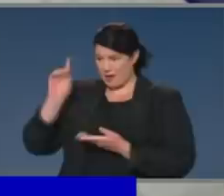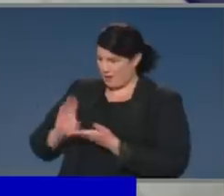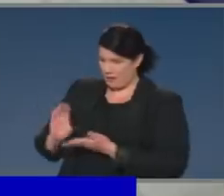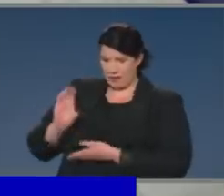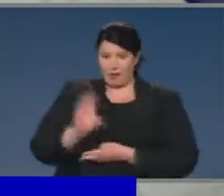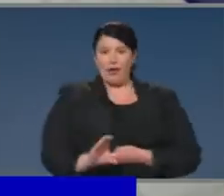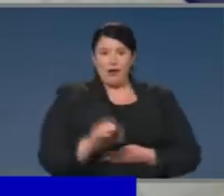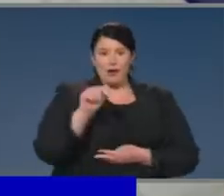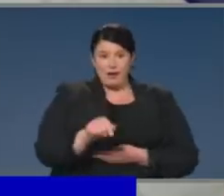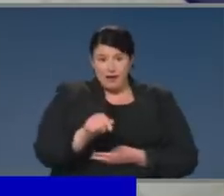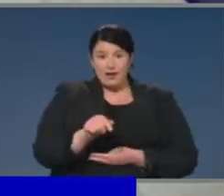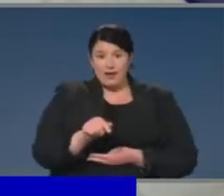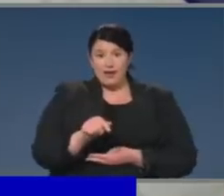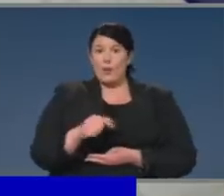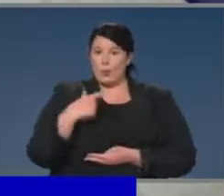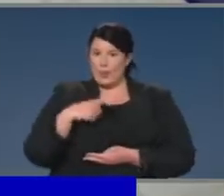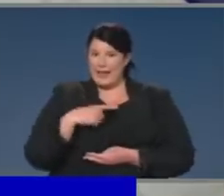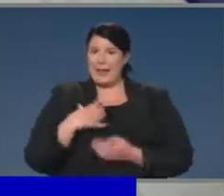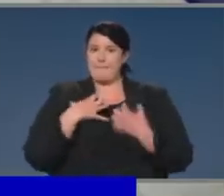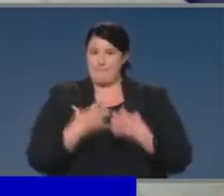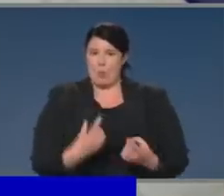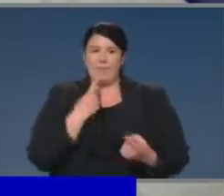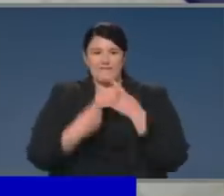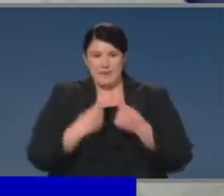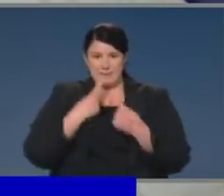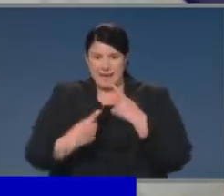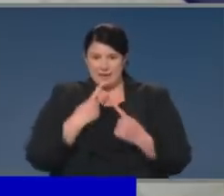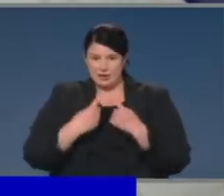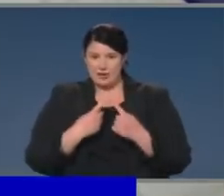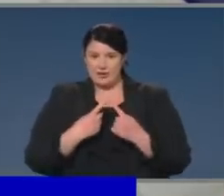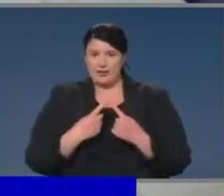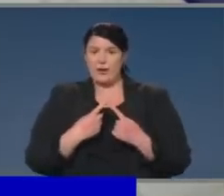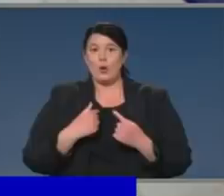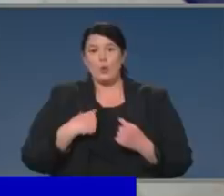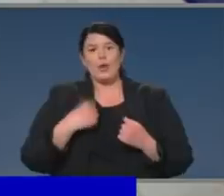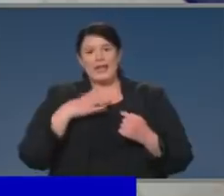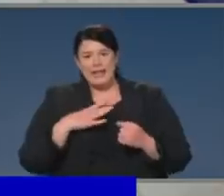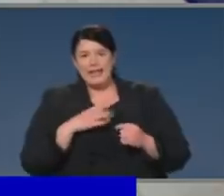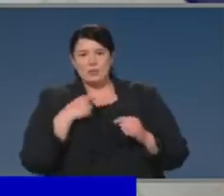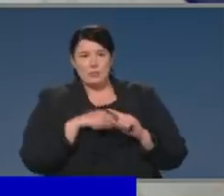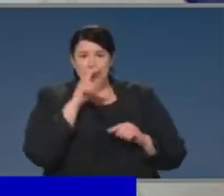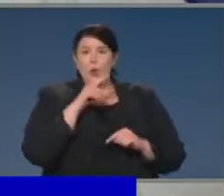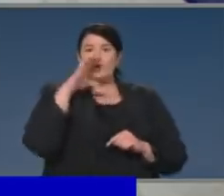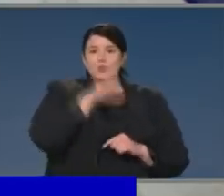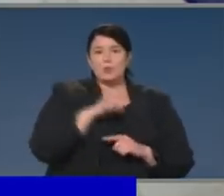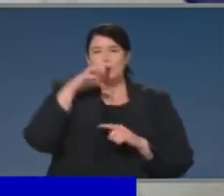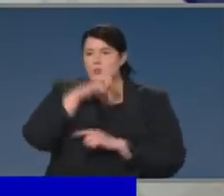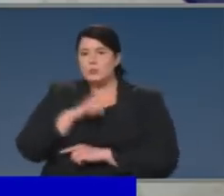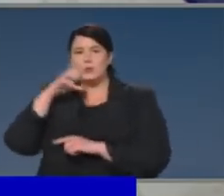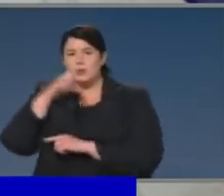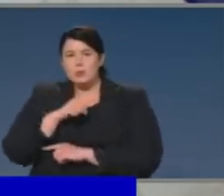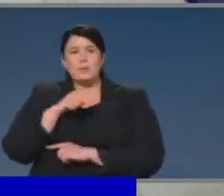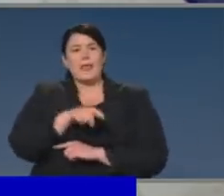the expertise not only into the modelling itself, that's an expertise, it's actually into the underlying assumptions. It's actually